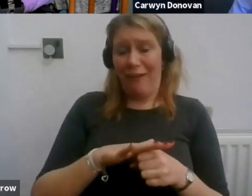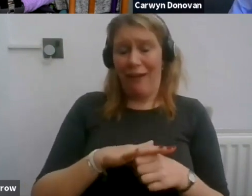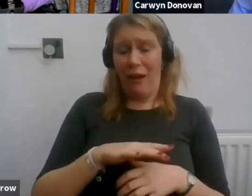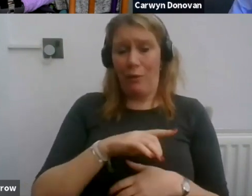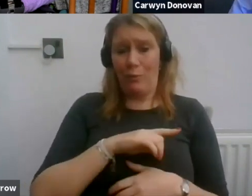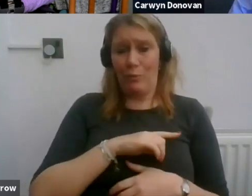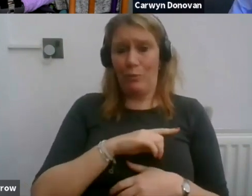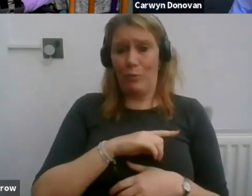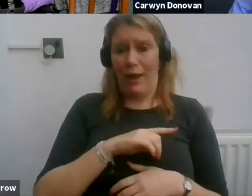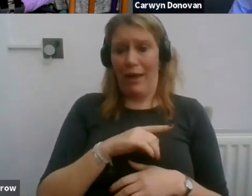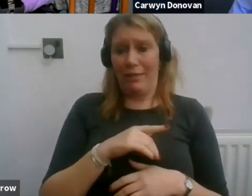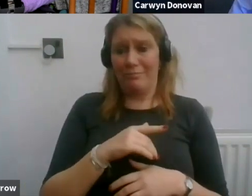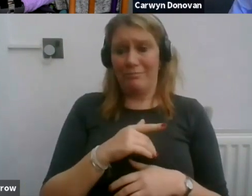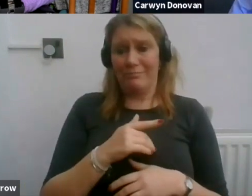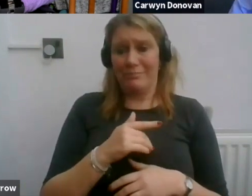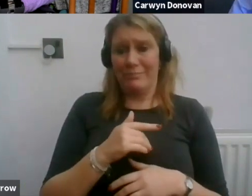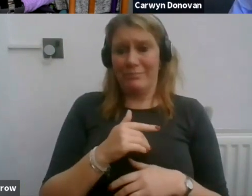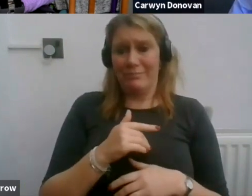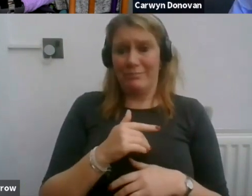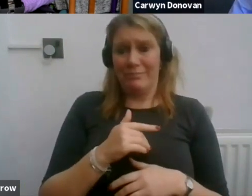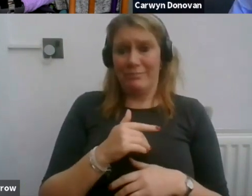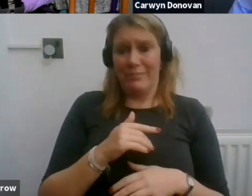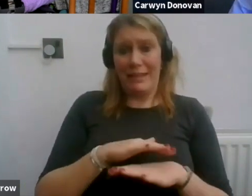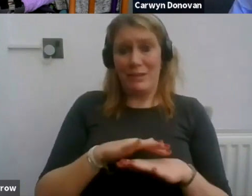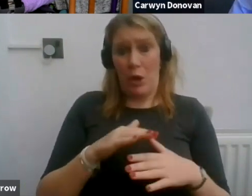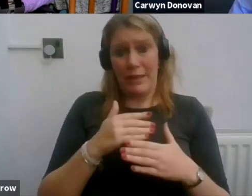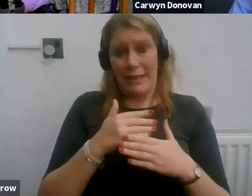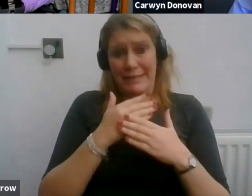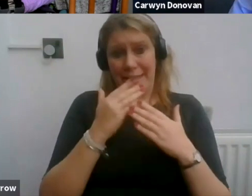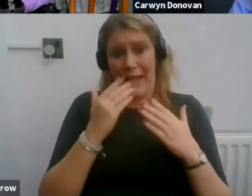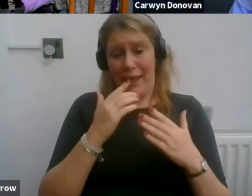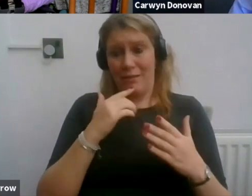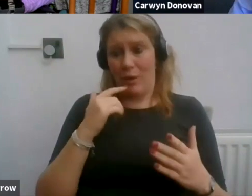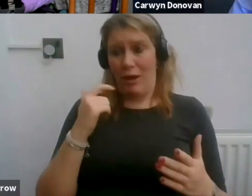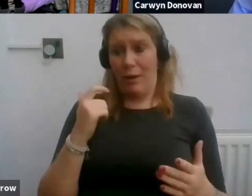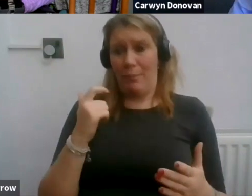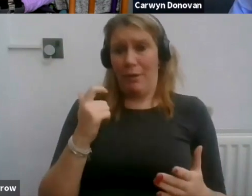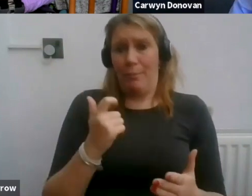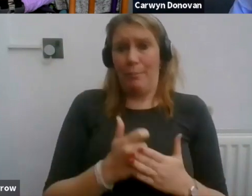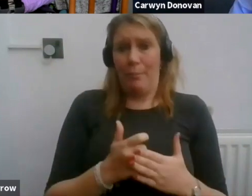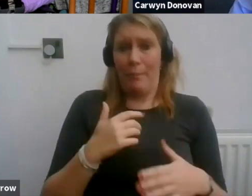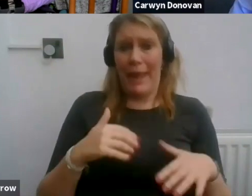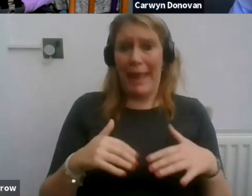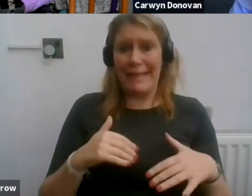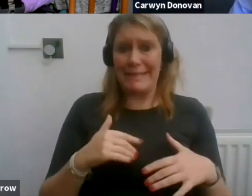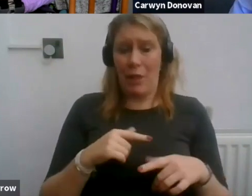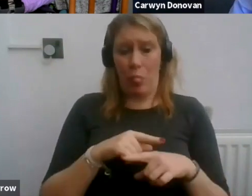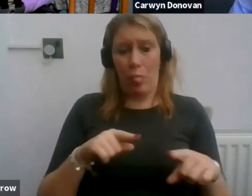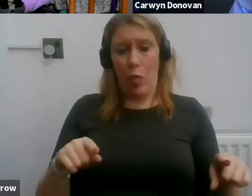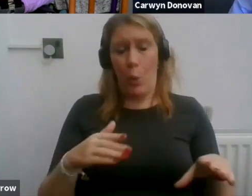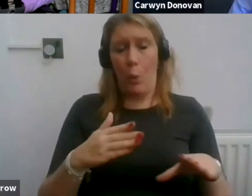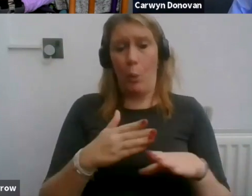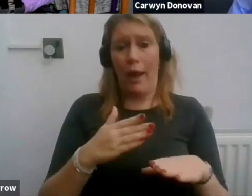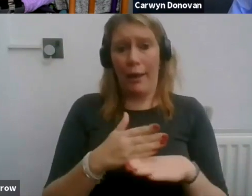goes by when I'm not amazed by the fascinating work which you people do.